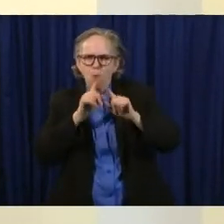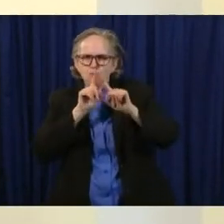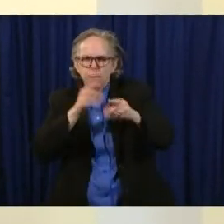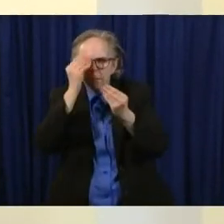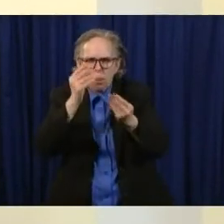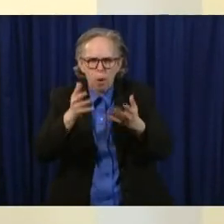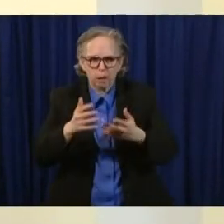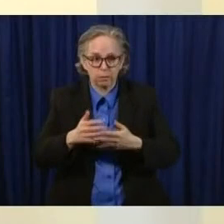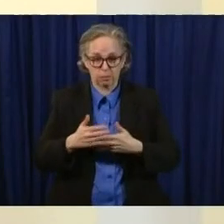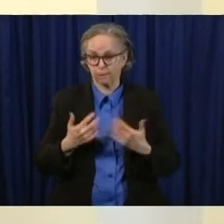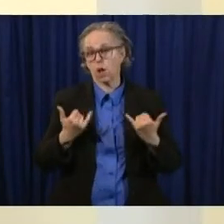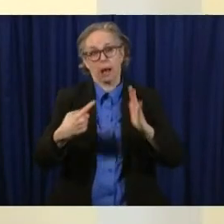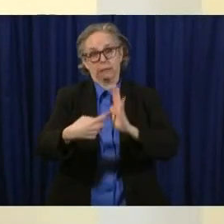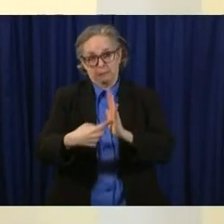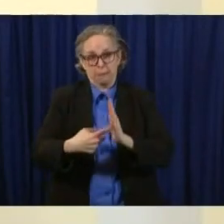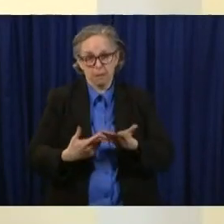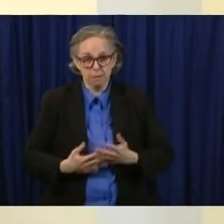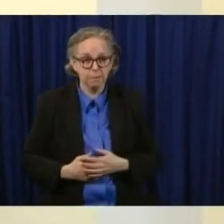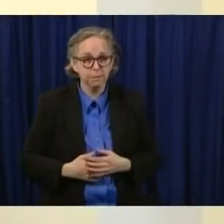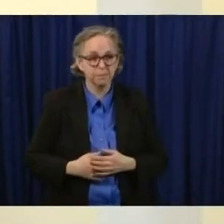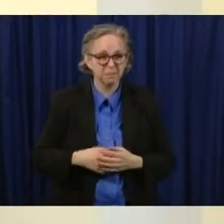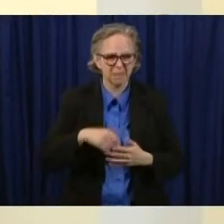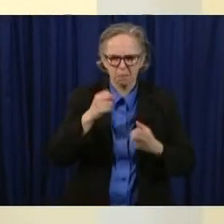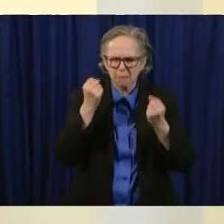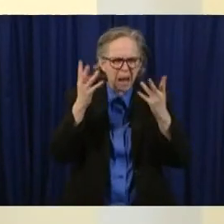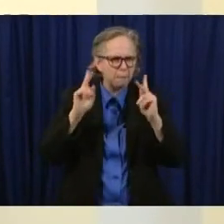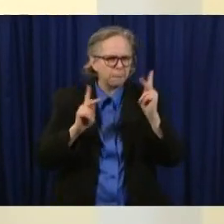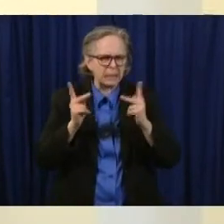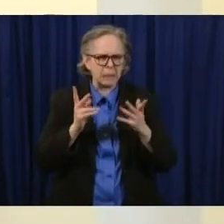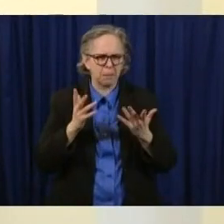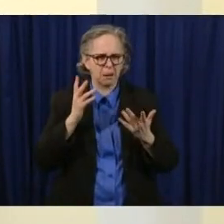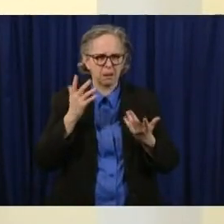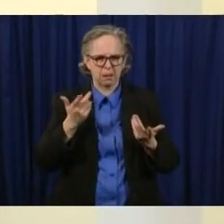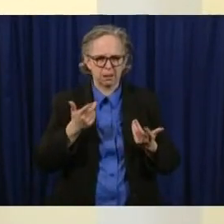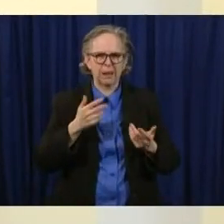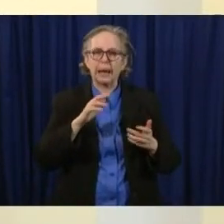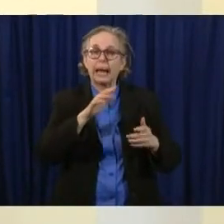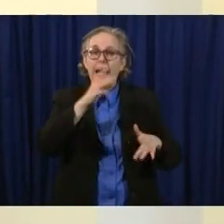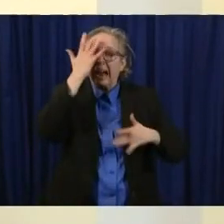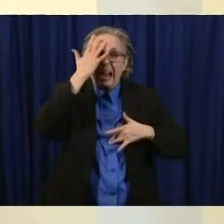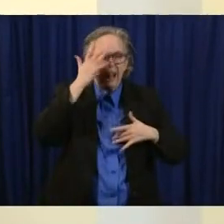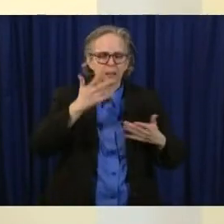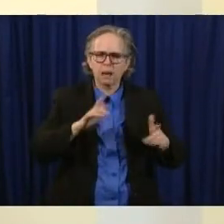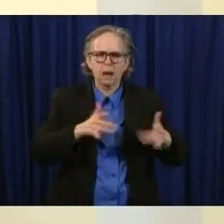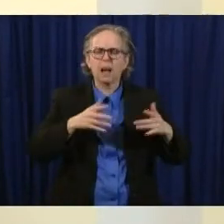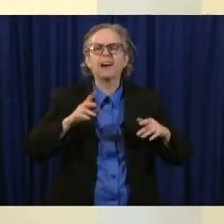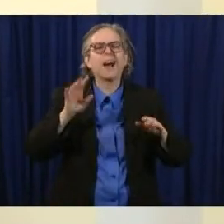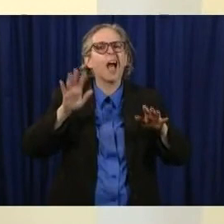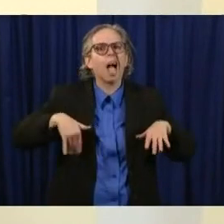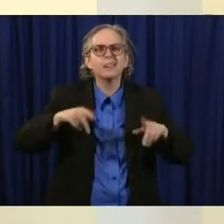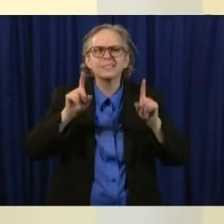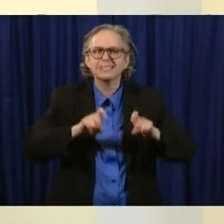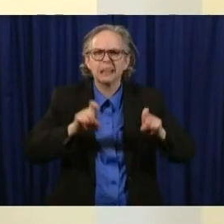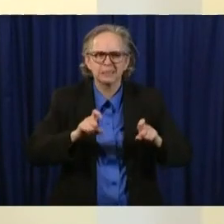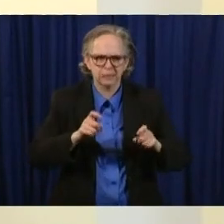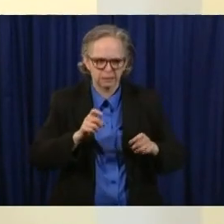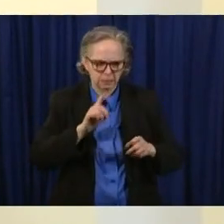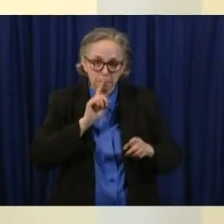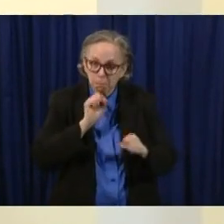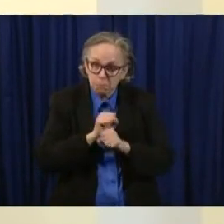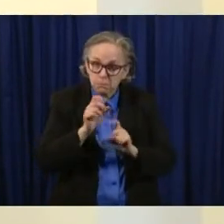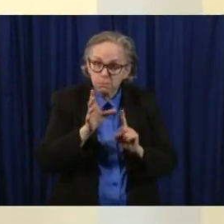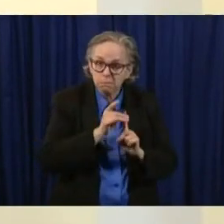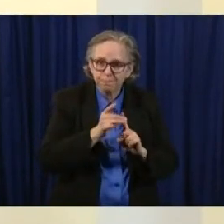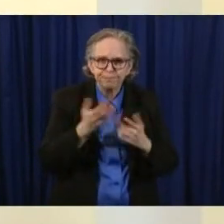a lot of the mildly ill people so i have no way of knowing the people who have stayed at home had this